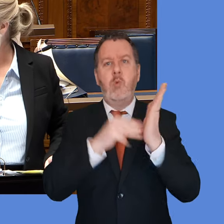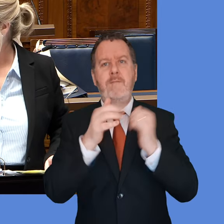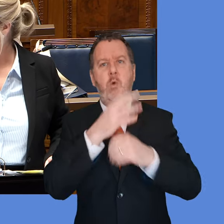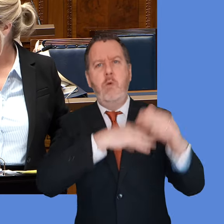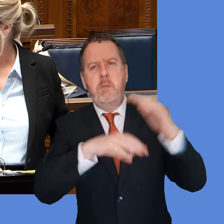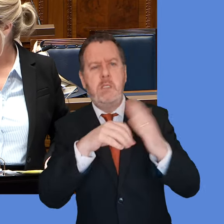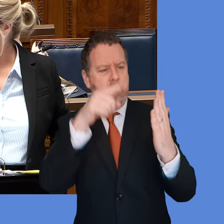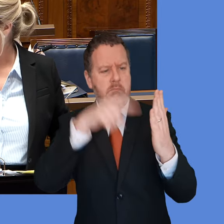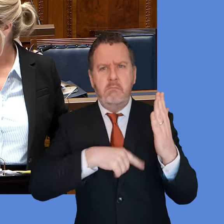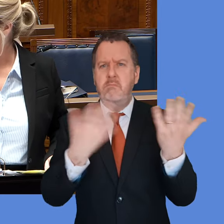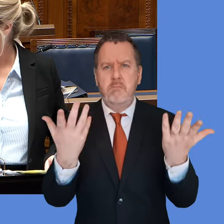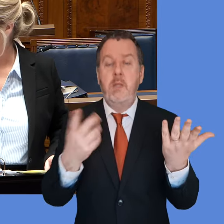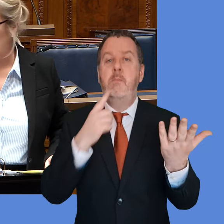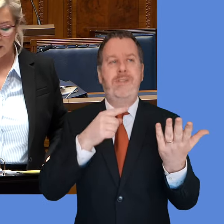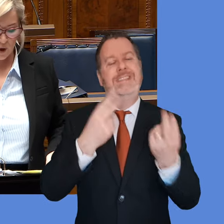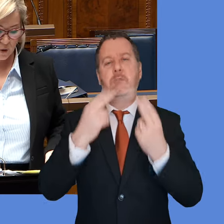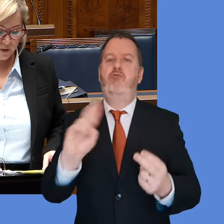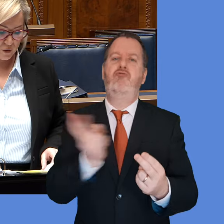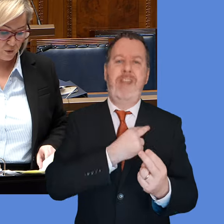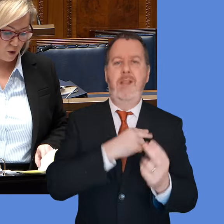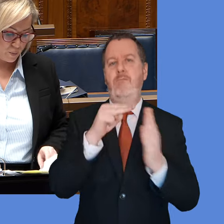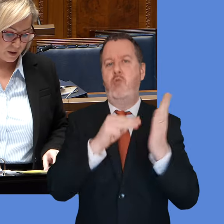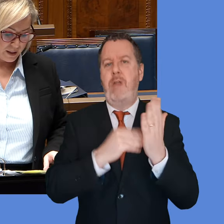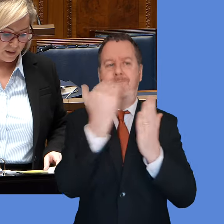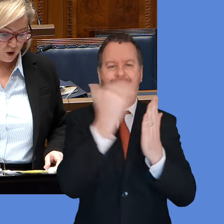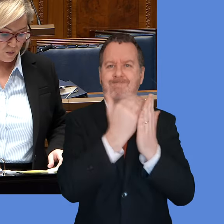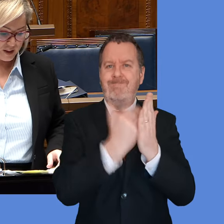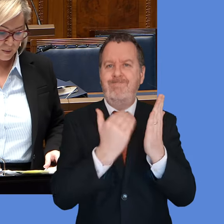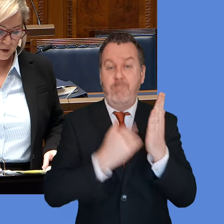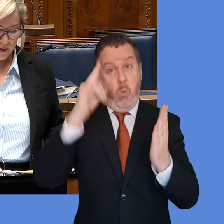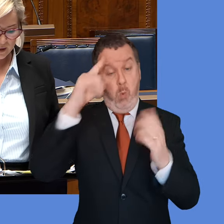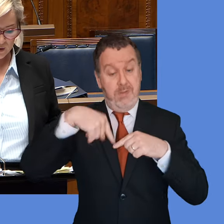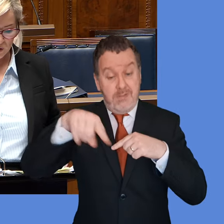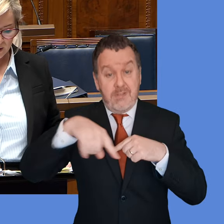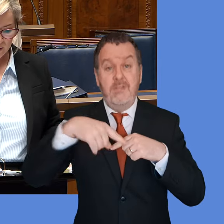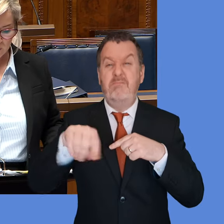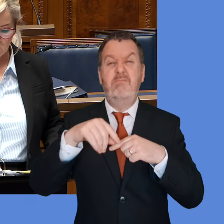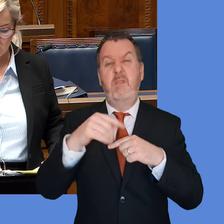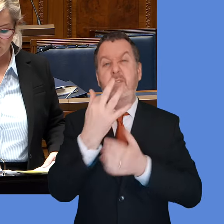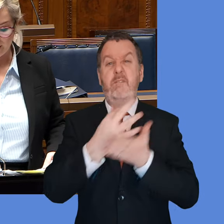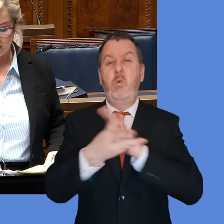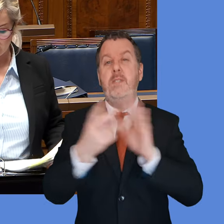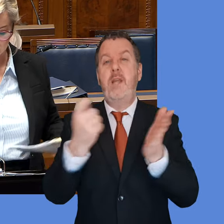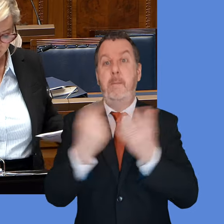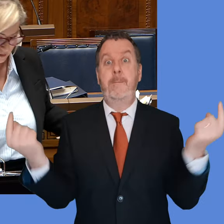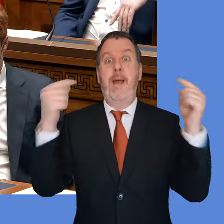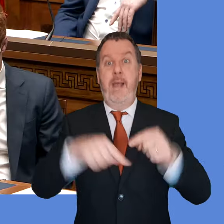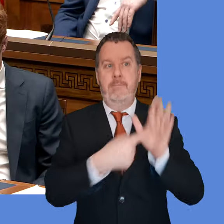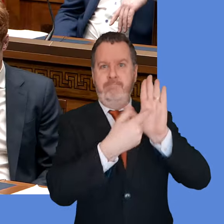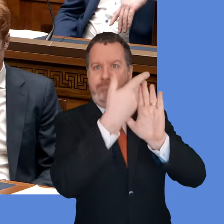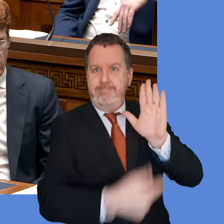substitute for an official programme for government, which we're currently working our way through, so I hope in the coming weeks to be able to come back and talk in the Chamber about that at length.